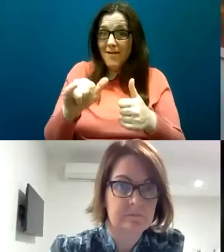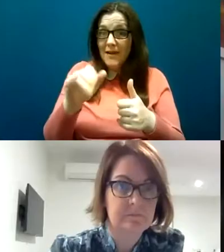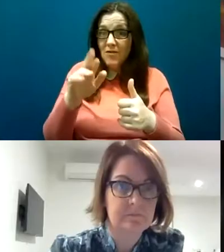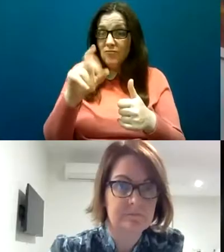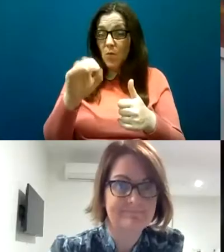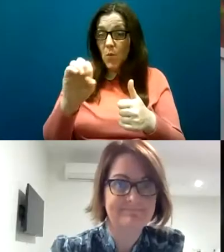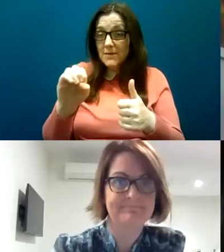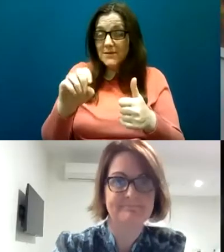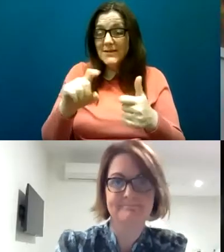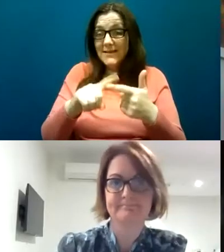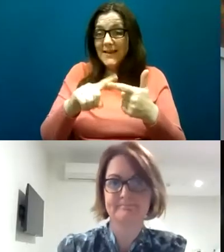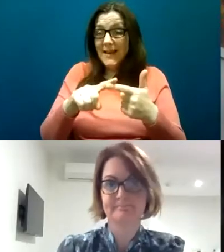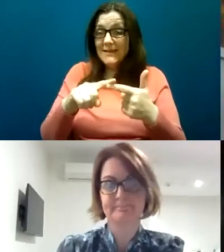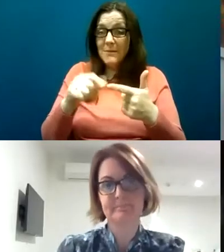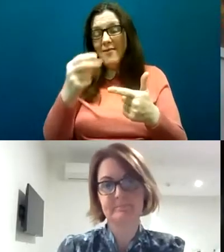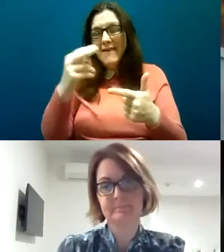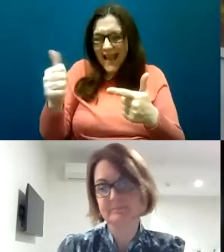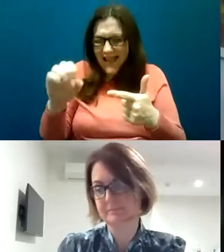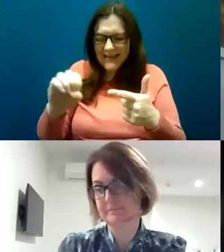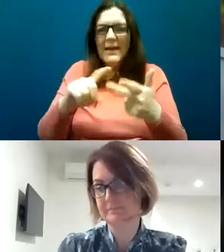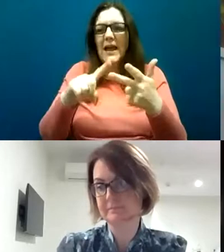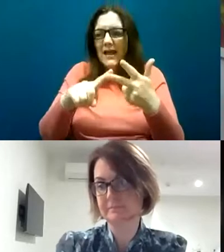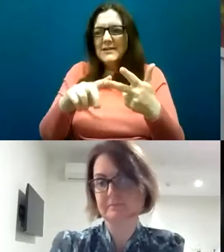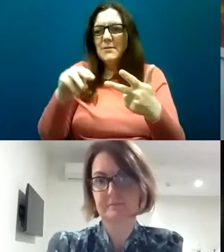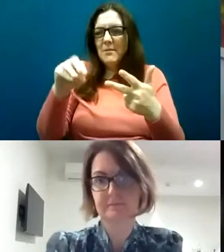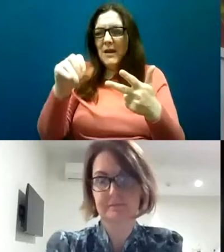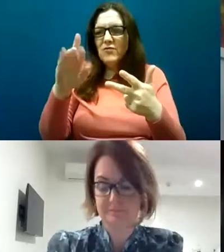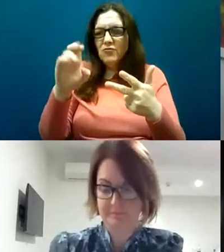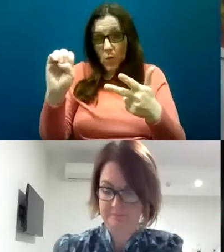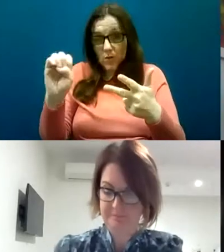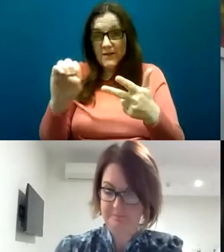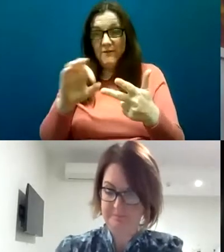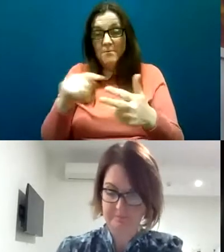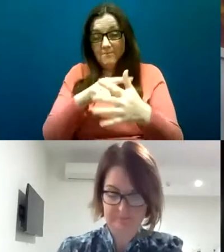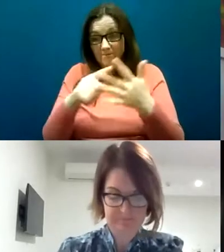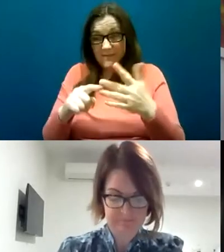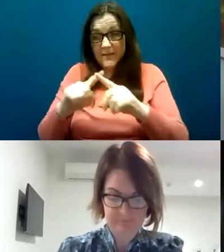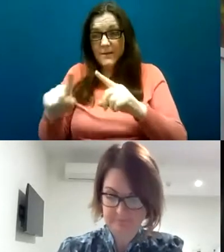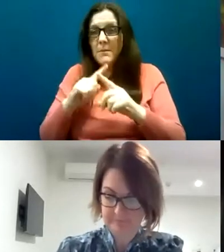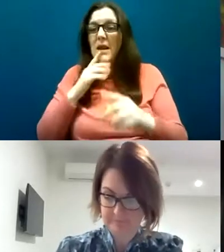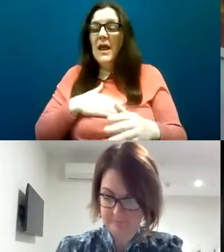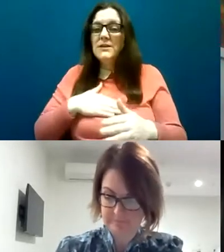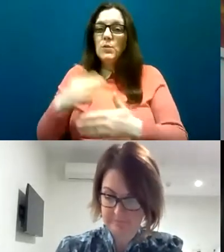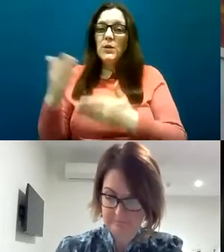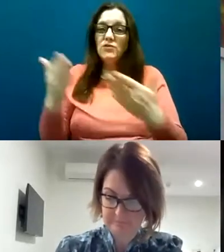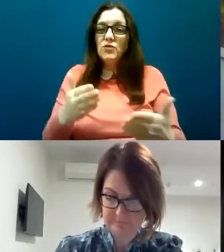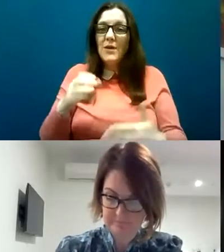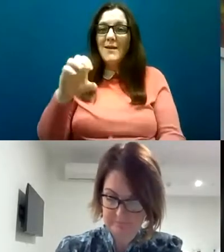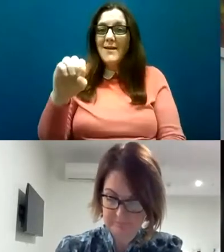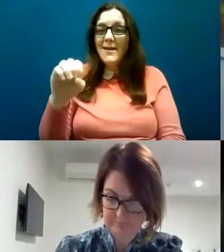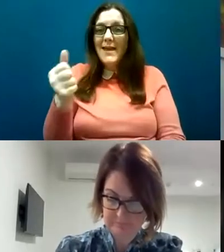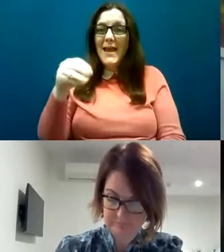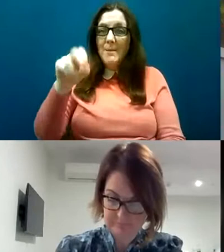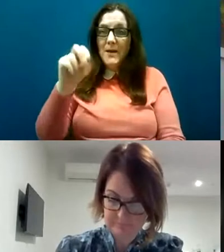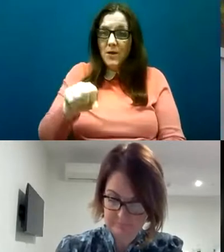Anna Donovan from the Trinity study but I'd also like to introduce Eamon Waters who's the head of the business